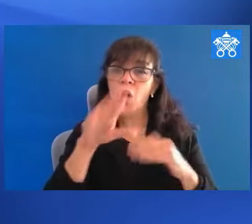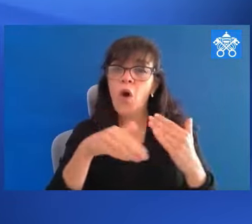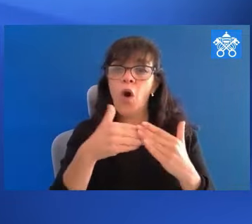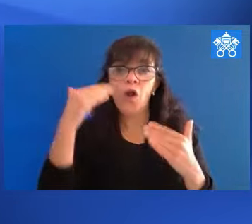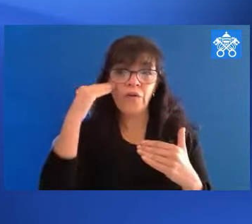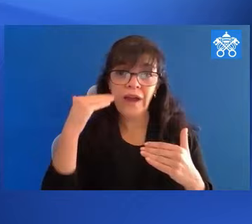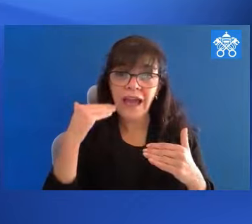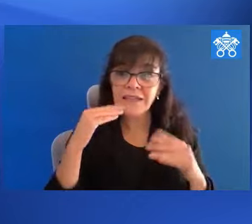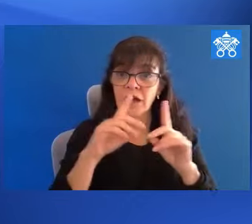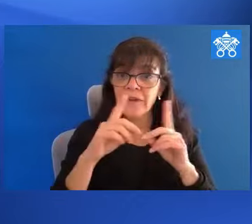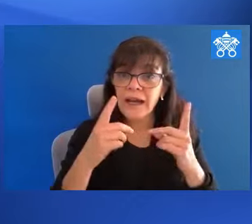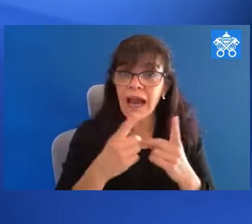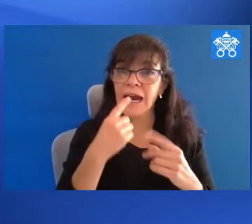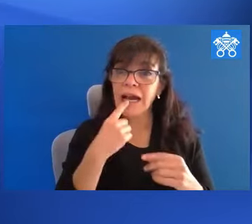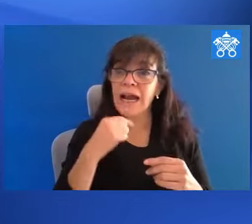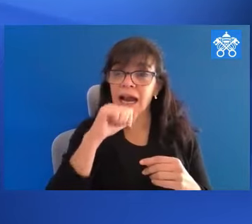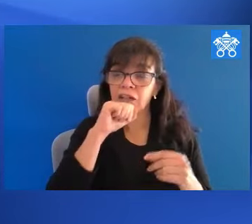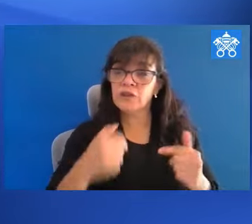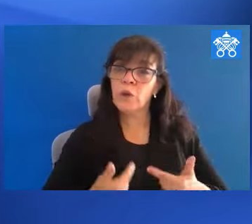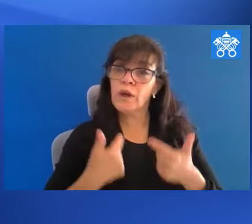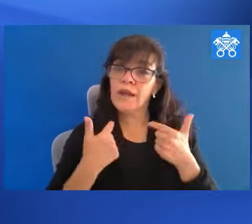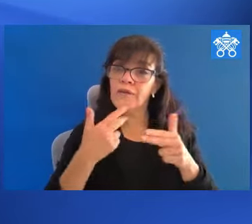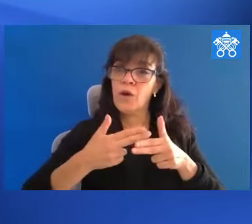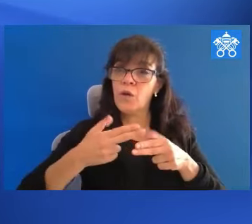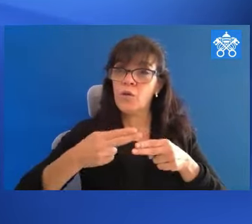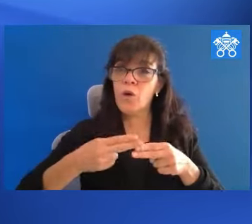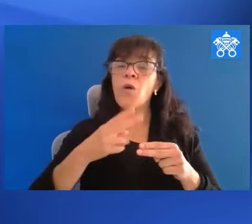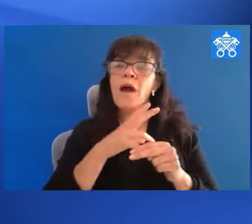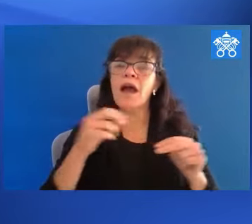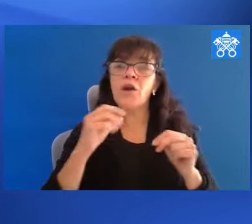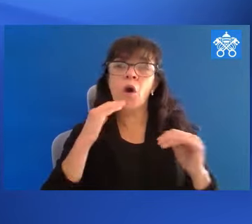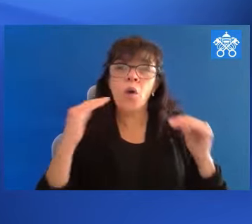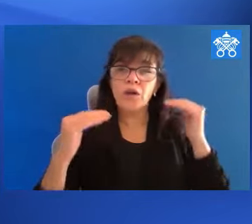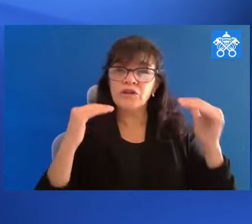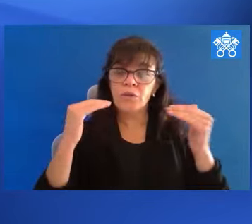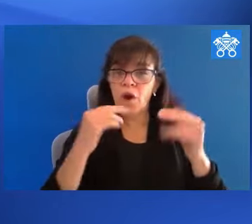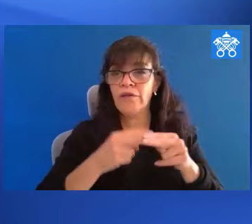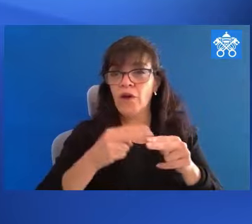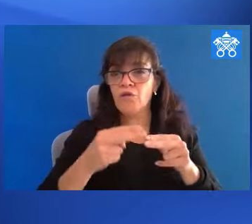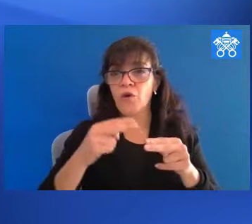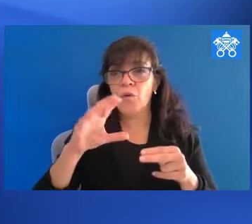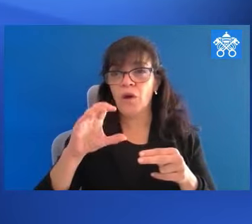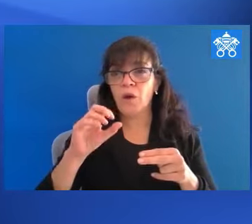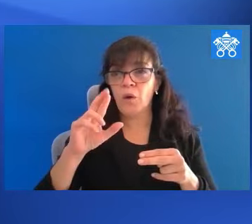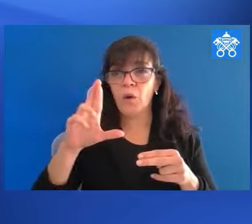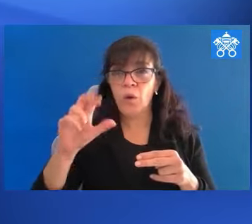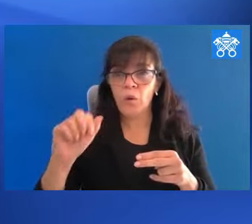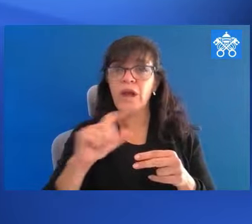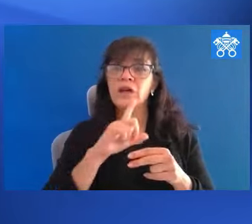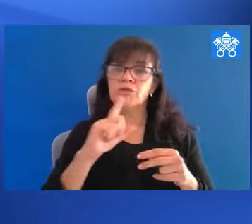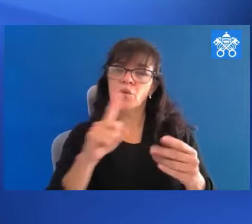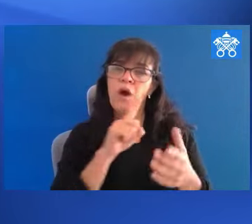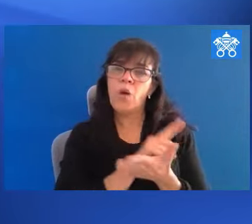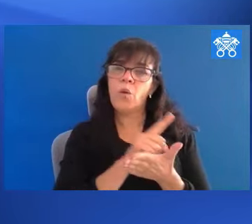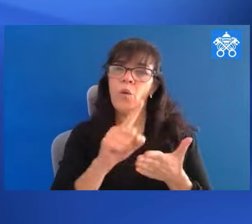heads of Dicasteries, all of the cardinals who reside in Rome, and all of the superiors of the Roman Curia to take this week of prayer.